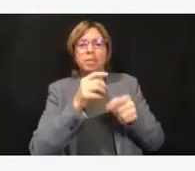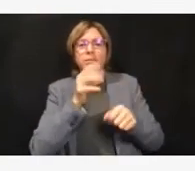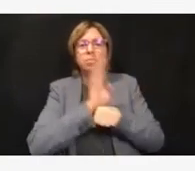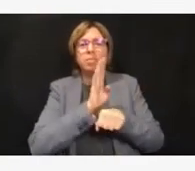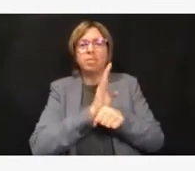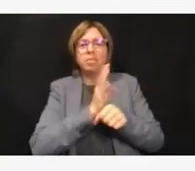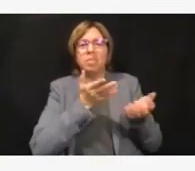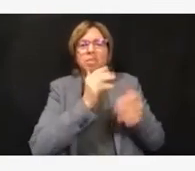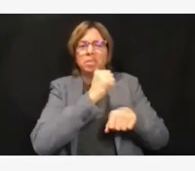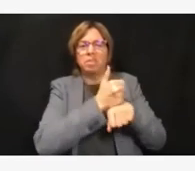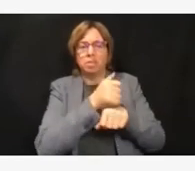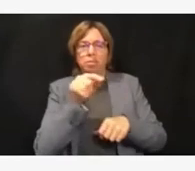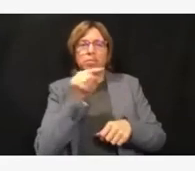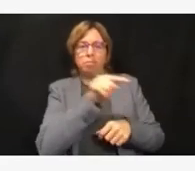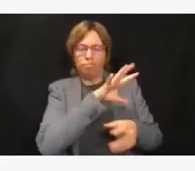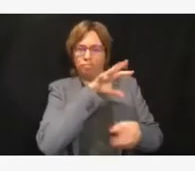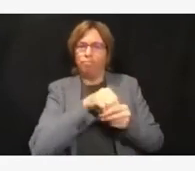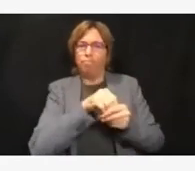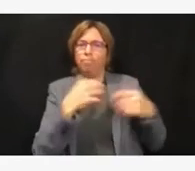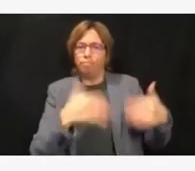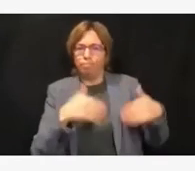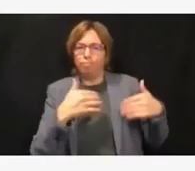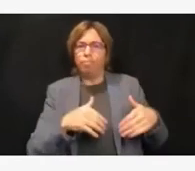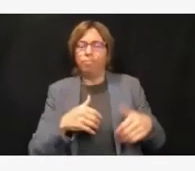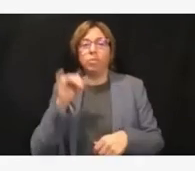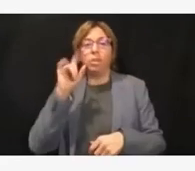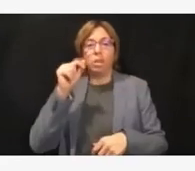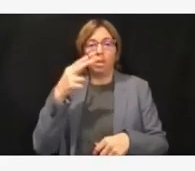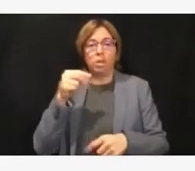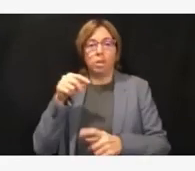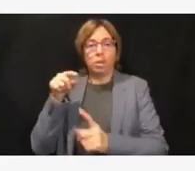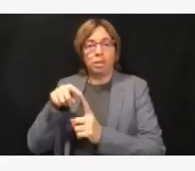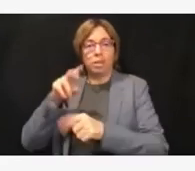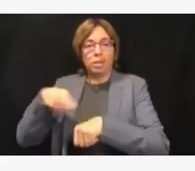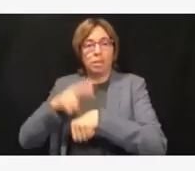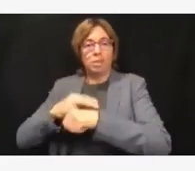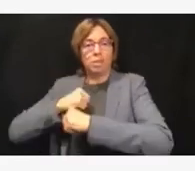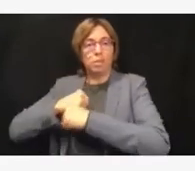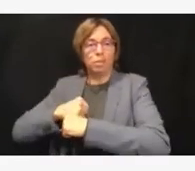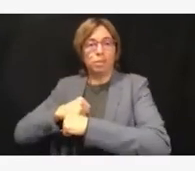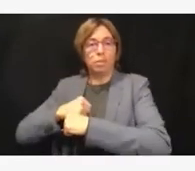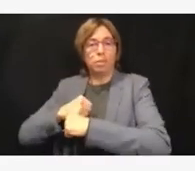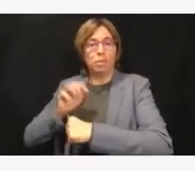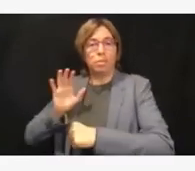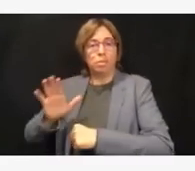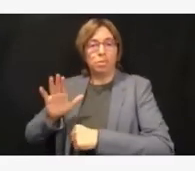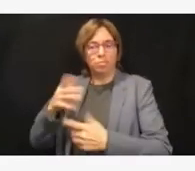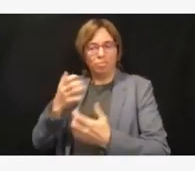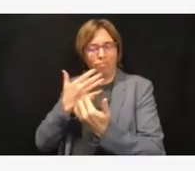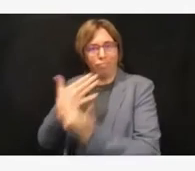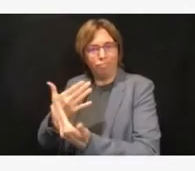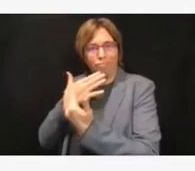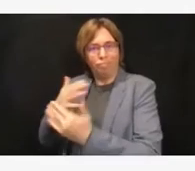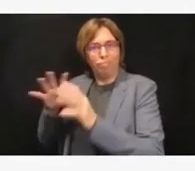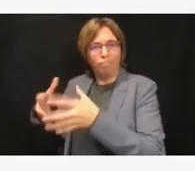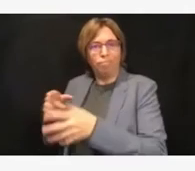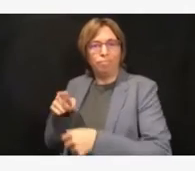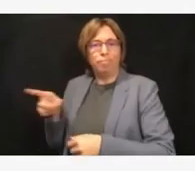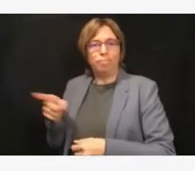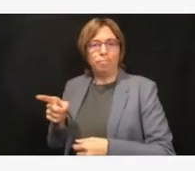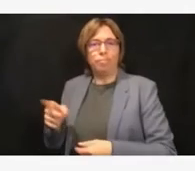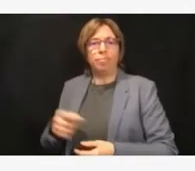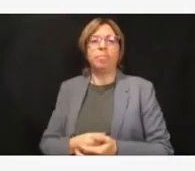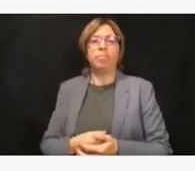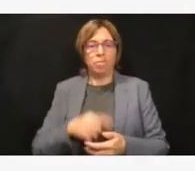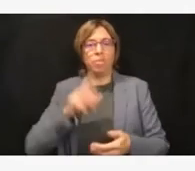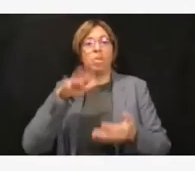National Guard who have been providing staffing support during crisis standards of care activation. To all of you, thank you for what you have